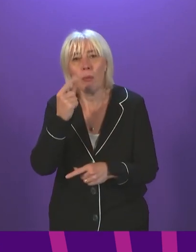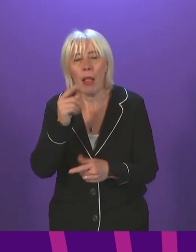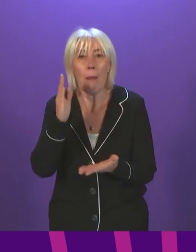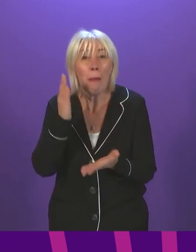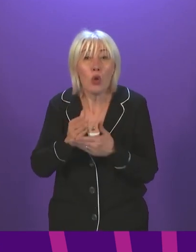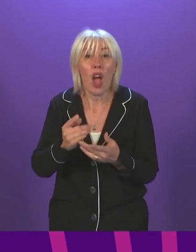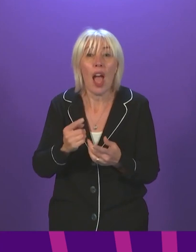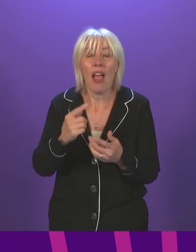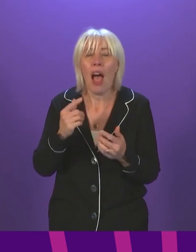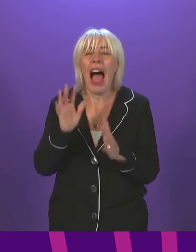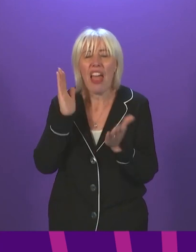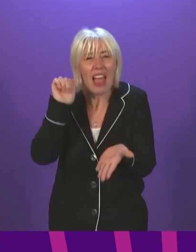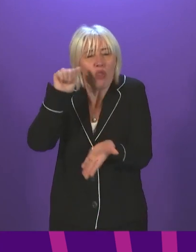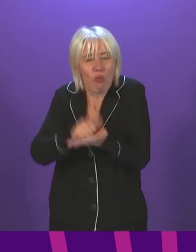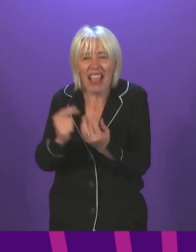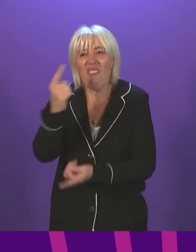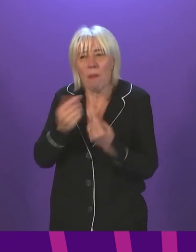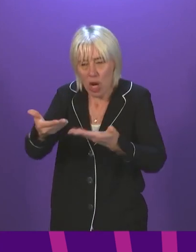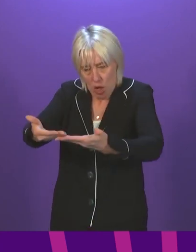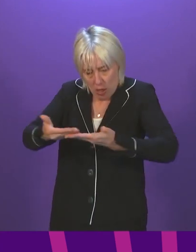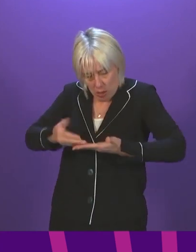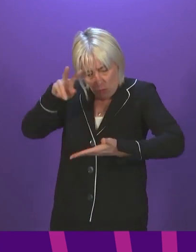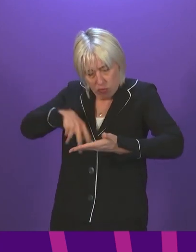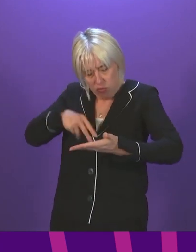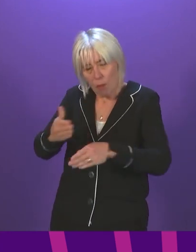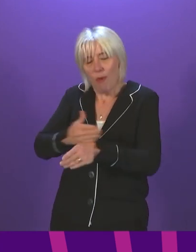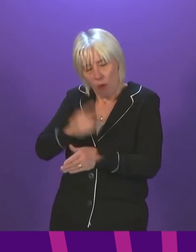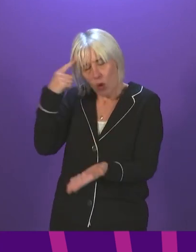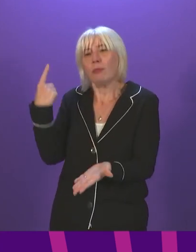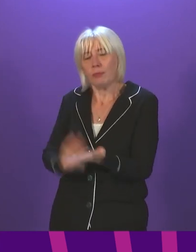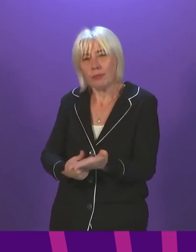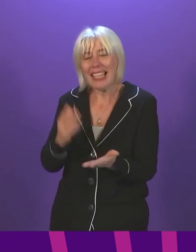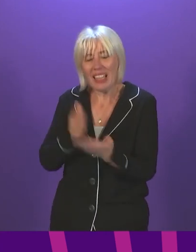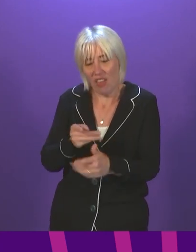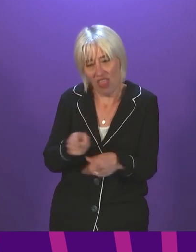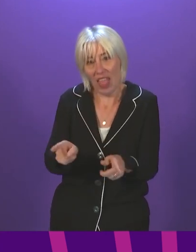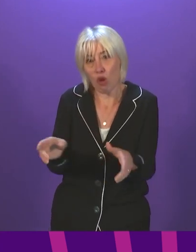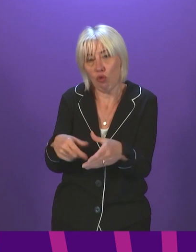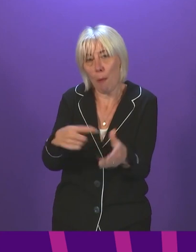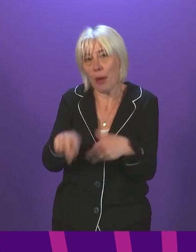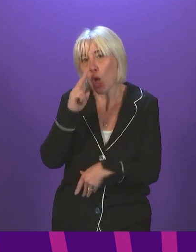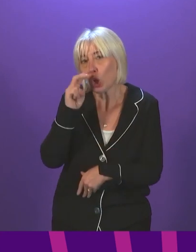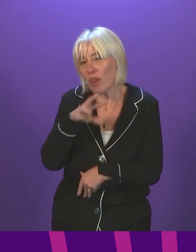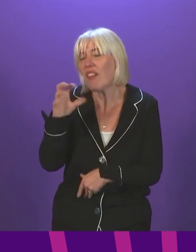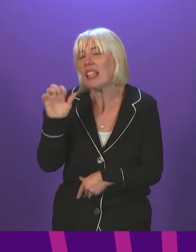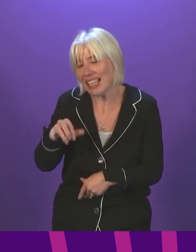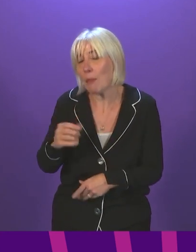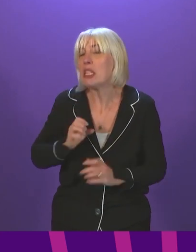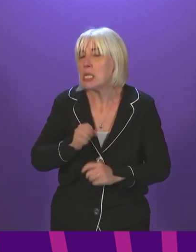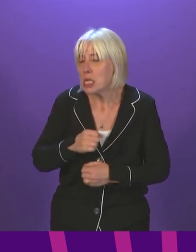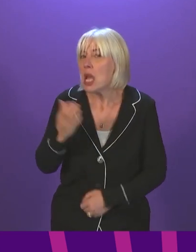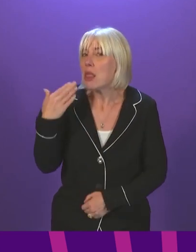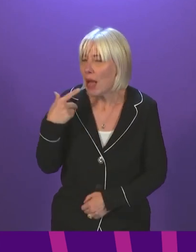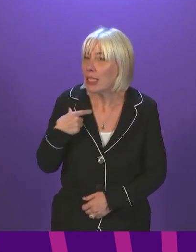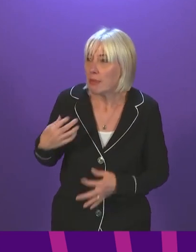informed consent to be arrived at. I think, particularly for this age group, that is really important. I have expressed frustration in the past that